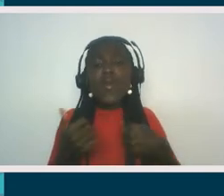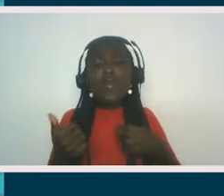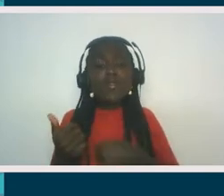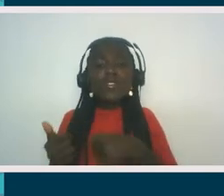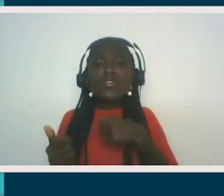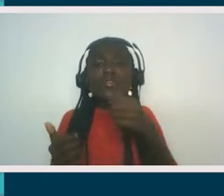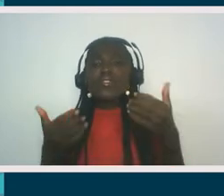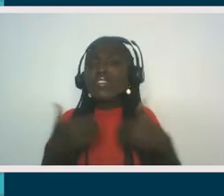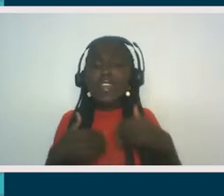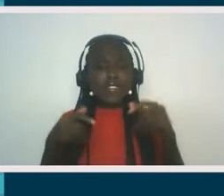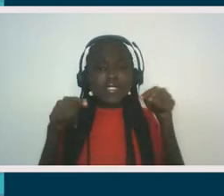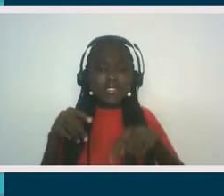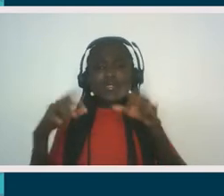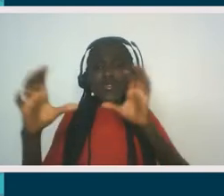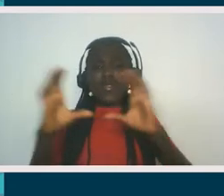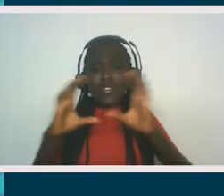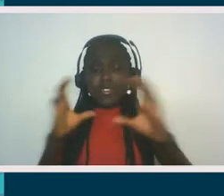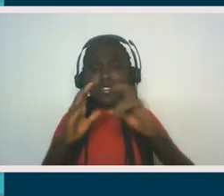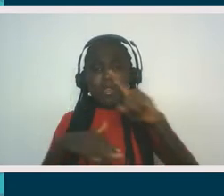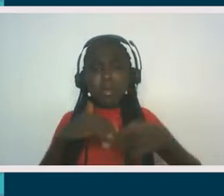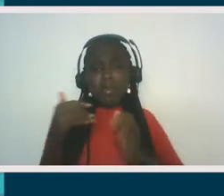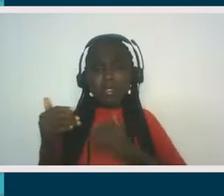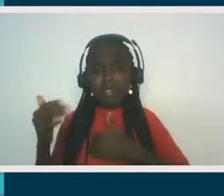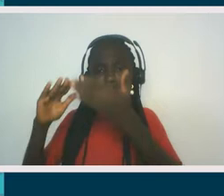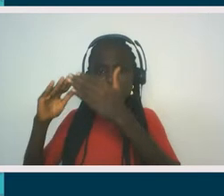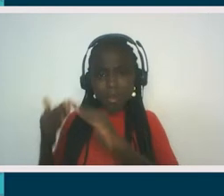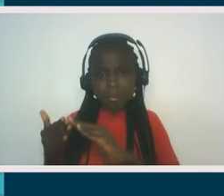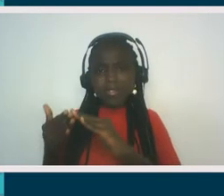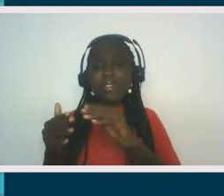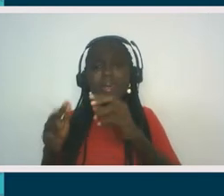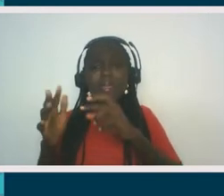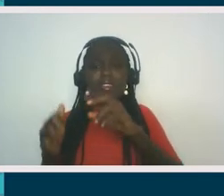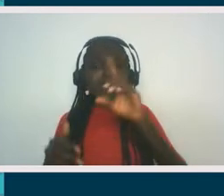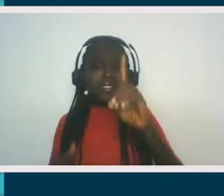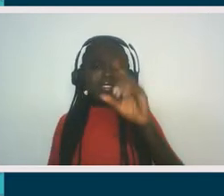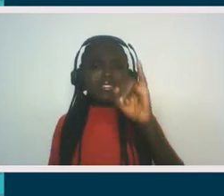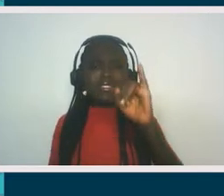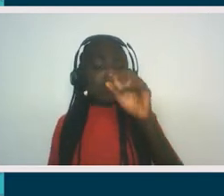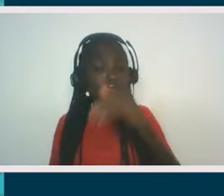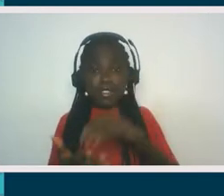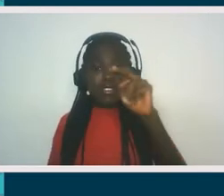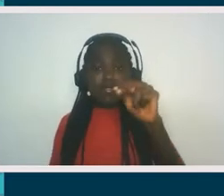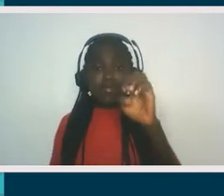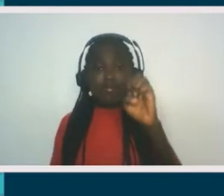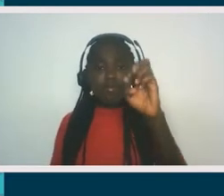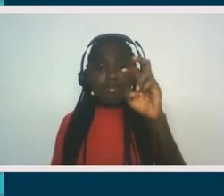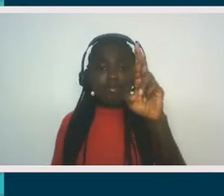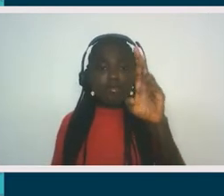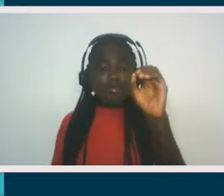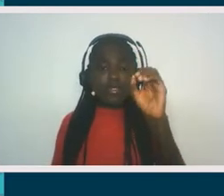our communities about what it means to be neurodivergent and how that could actually be